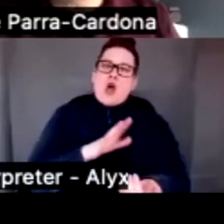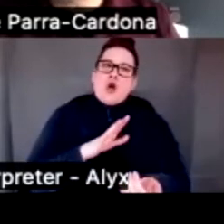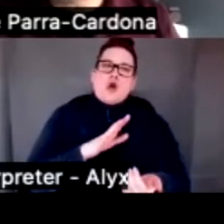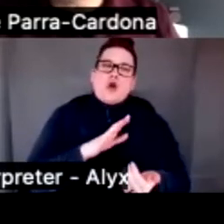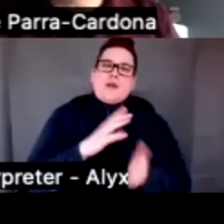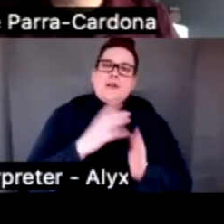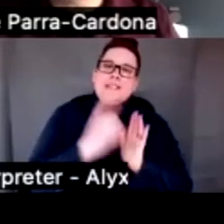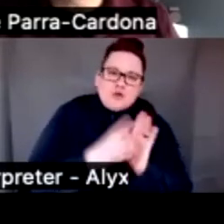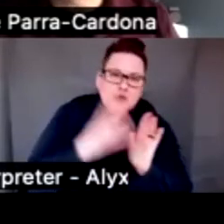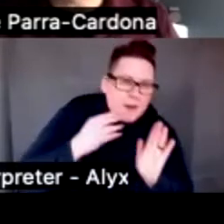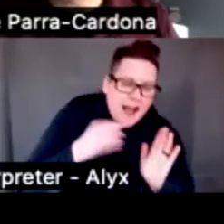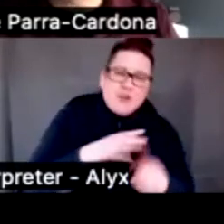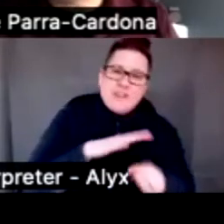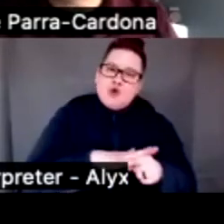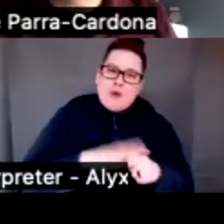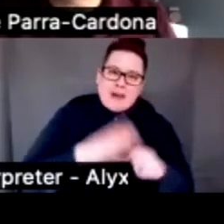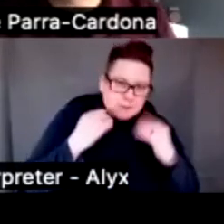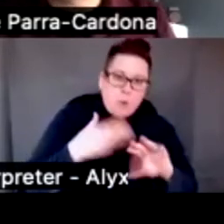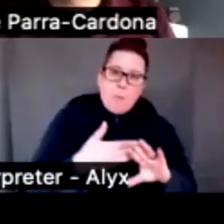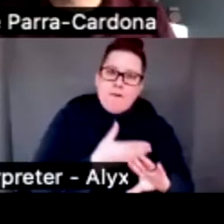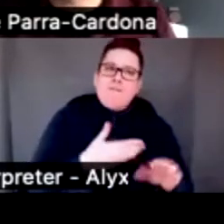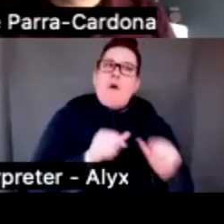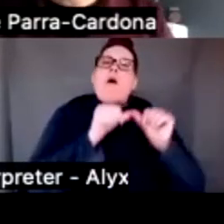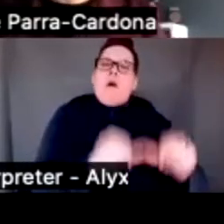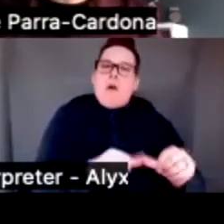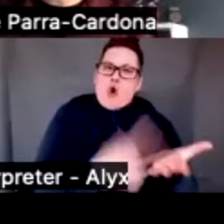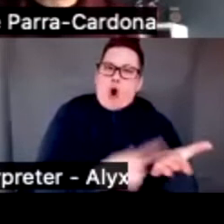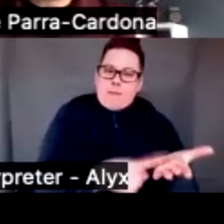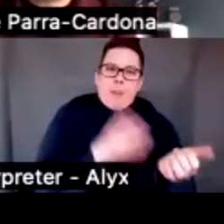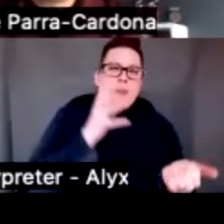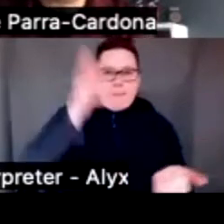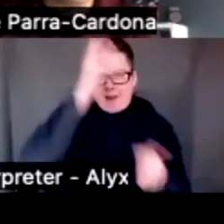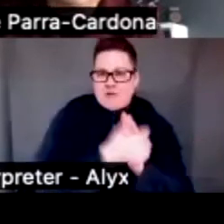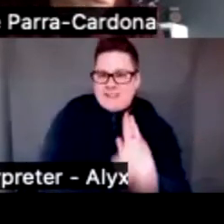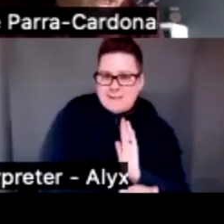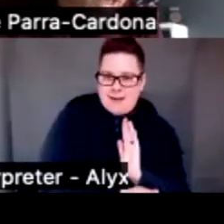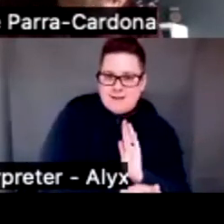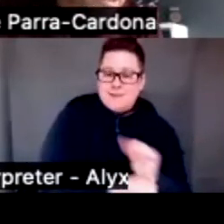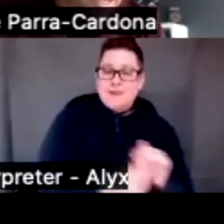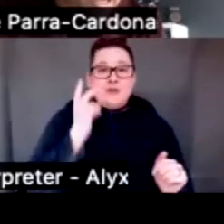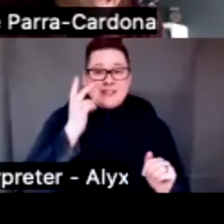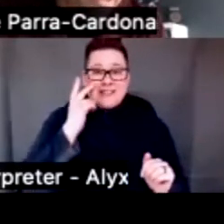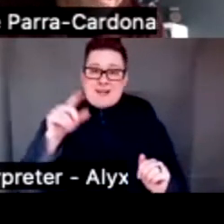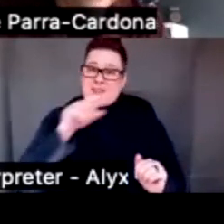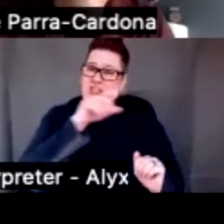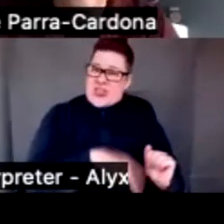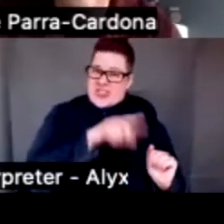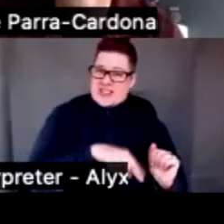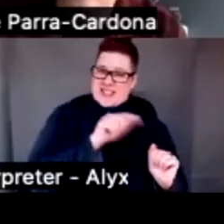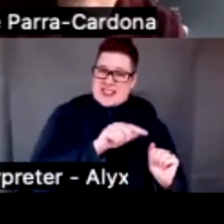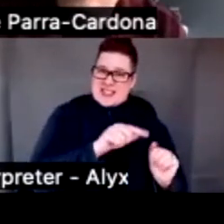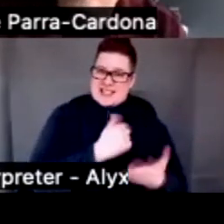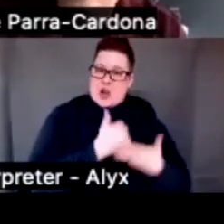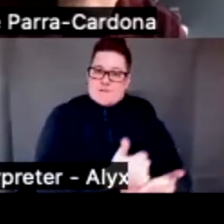actually engage in those parenting components. So, as you can see, this intervention has Latino